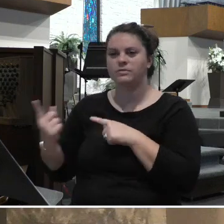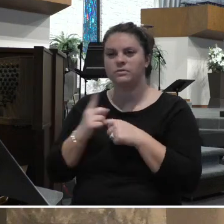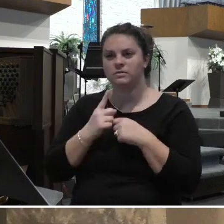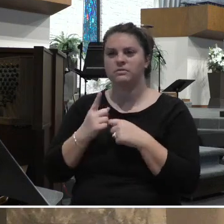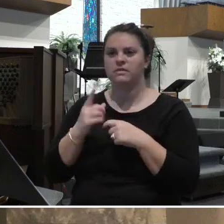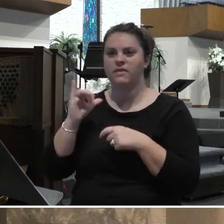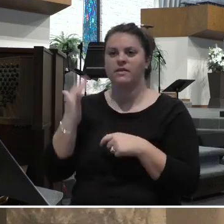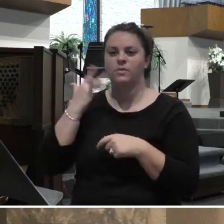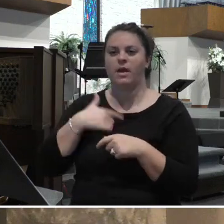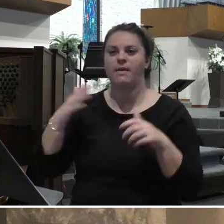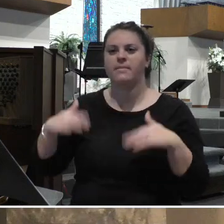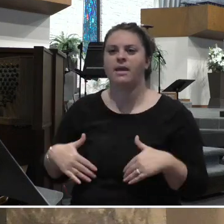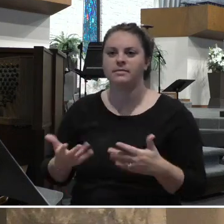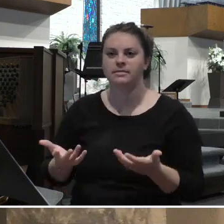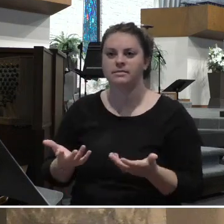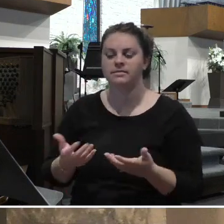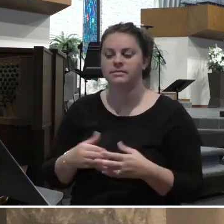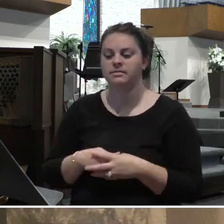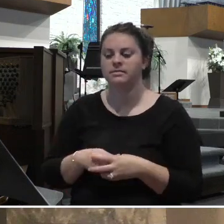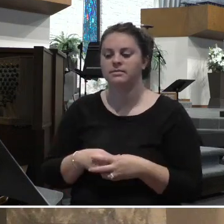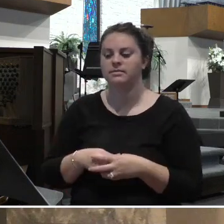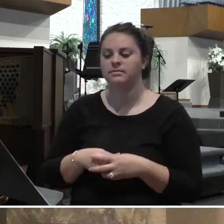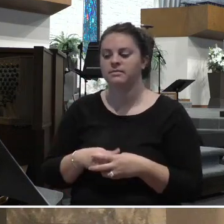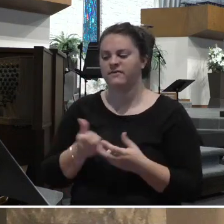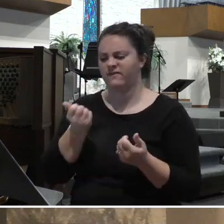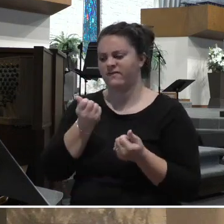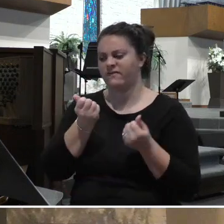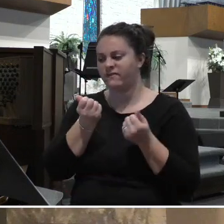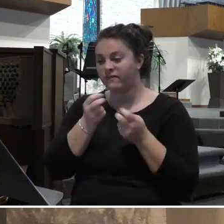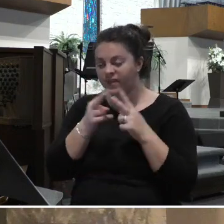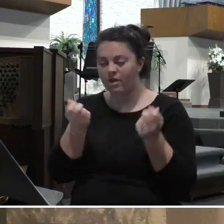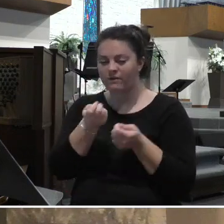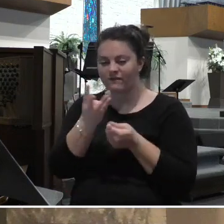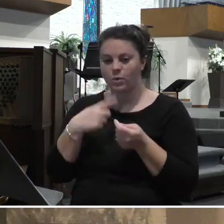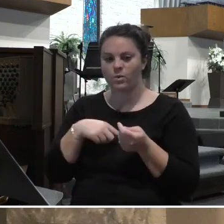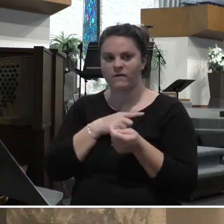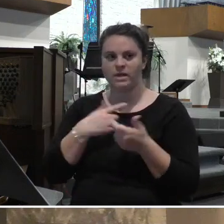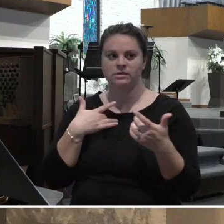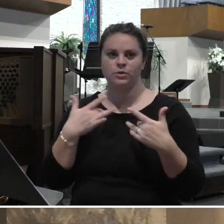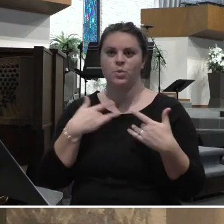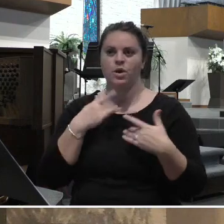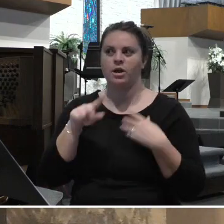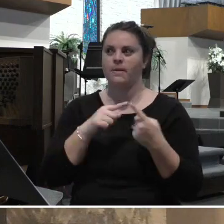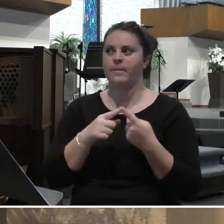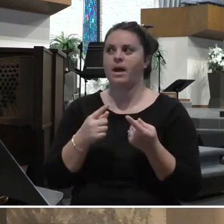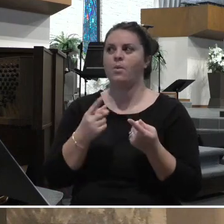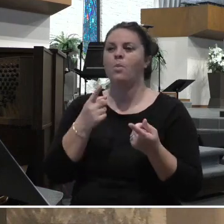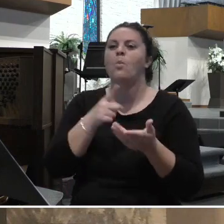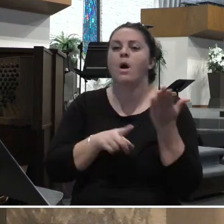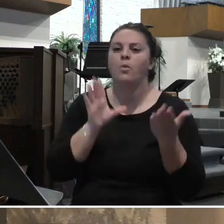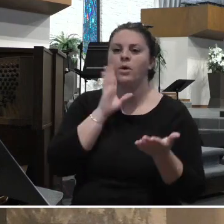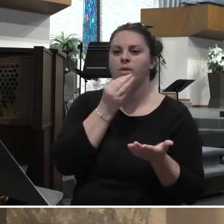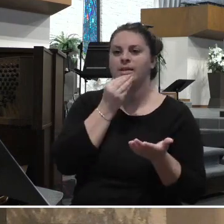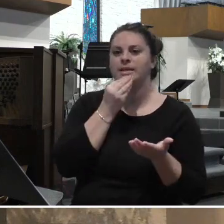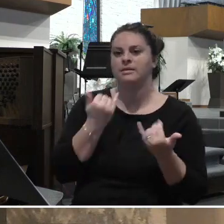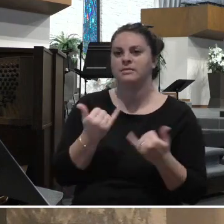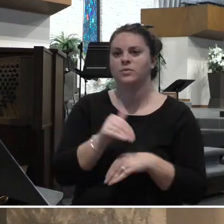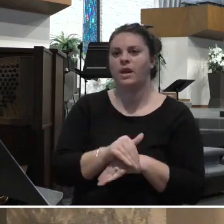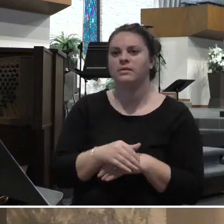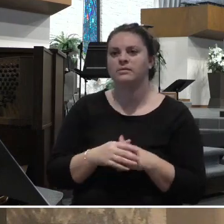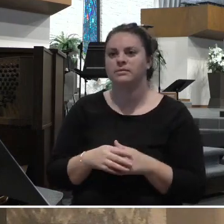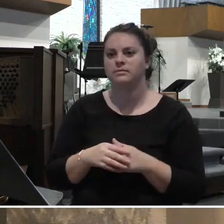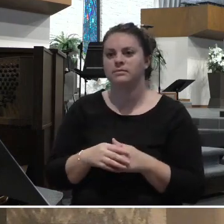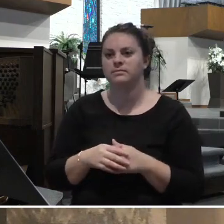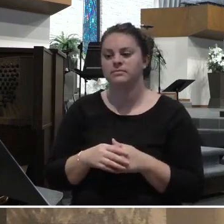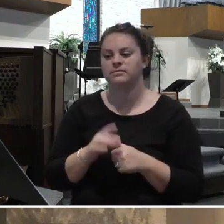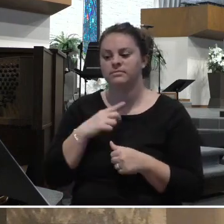Very few of us have ever had to worry about a clothing piece on our back. And even if we did, we would have had the privilege